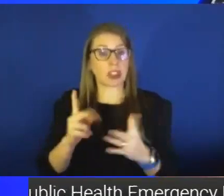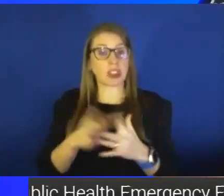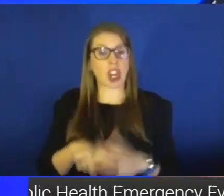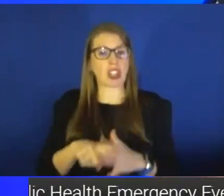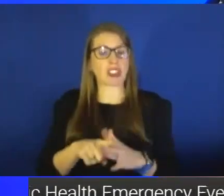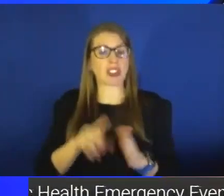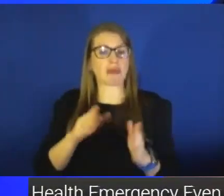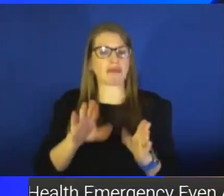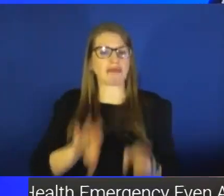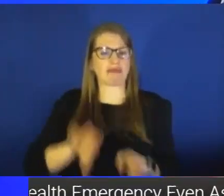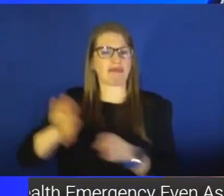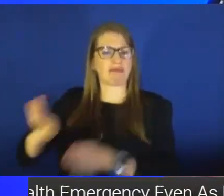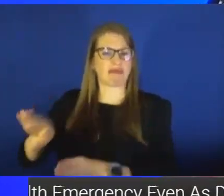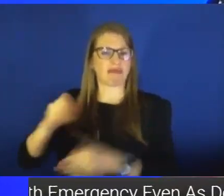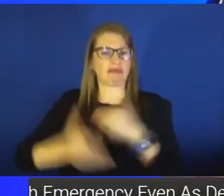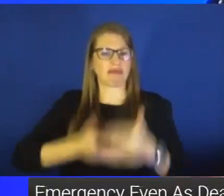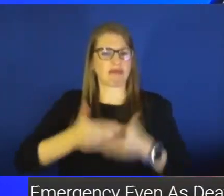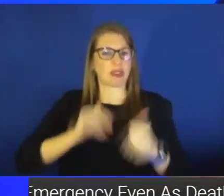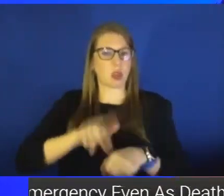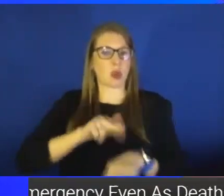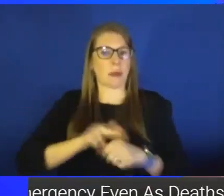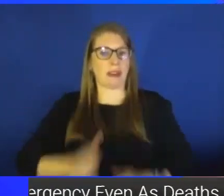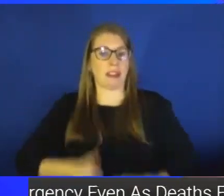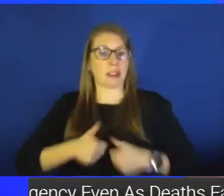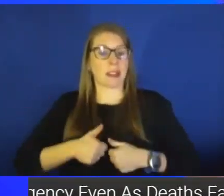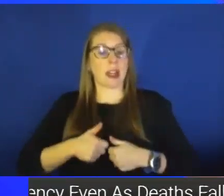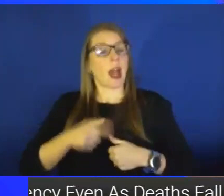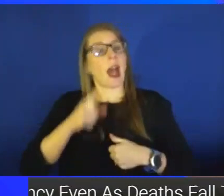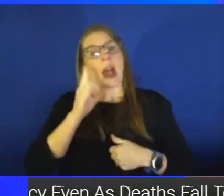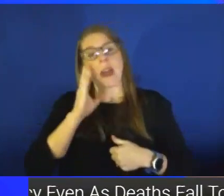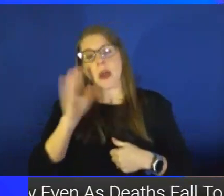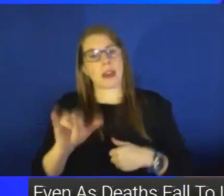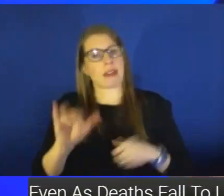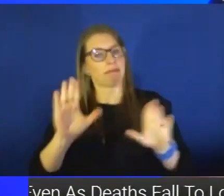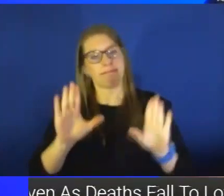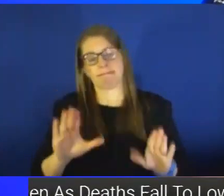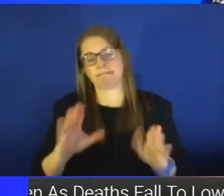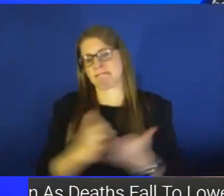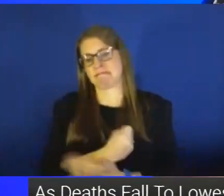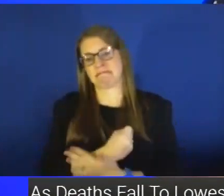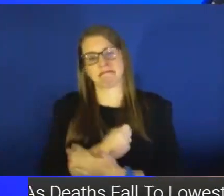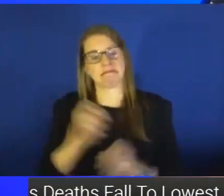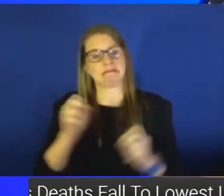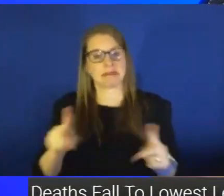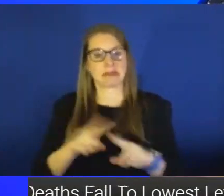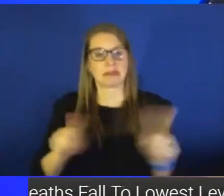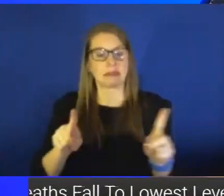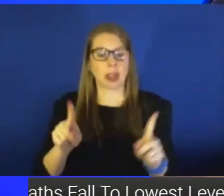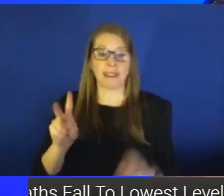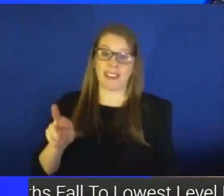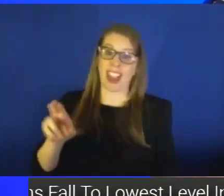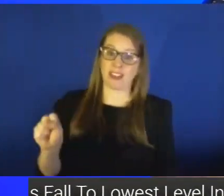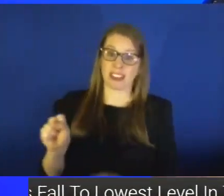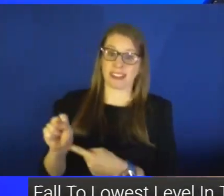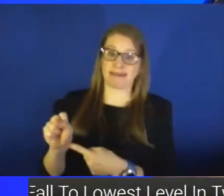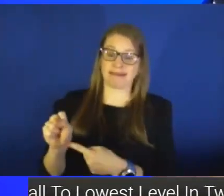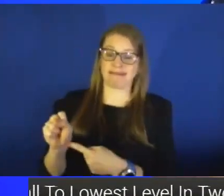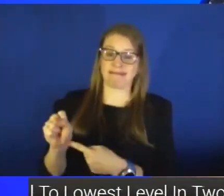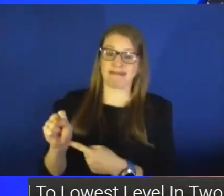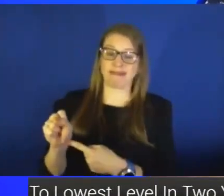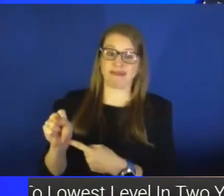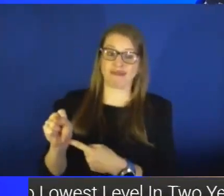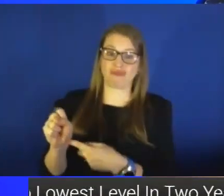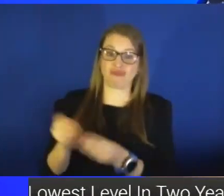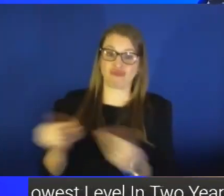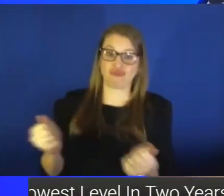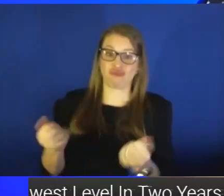some of that normal life back. And I know that that has been wonderful in many ways. The thing about the virus is it's not quite out of our lives yet. And so we